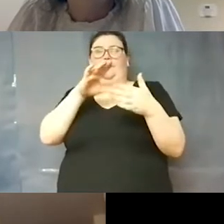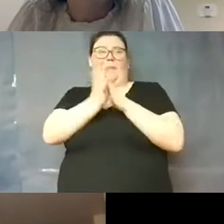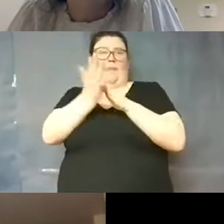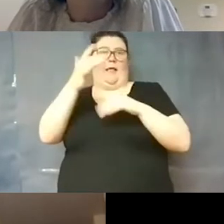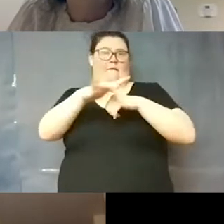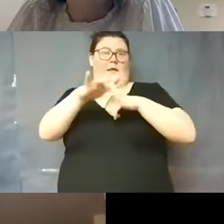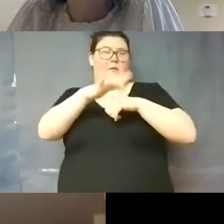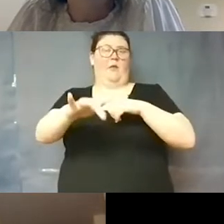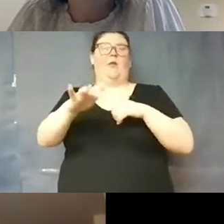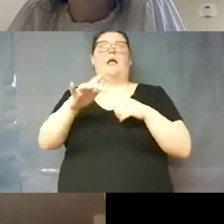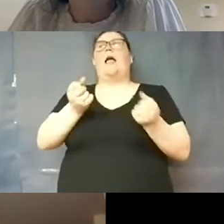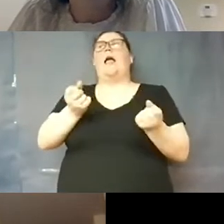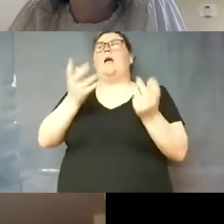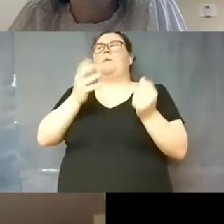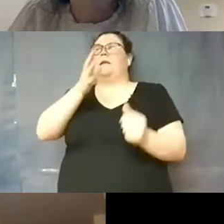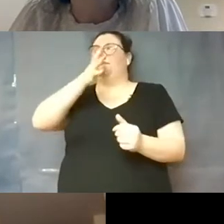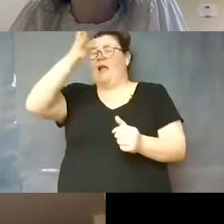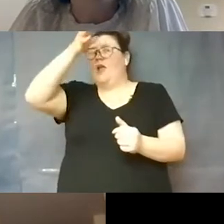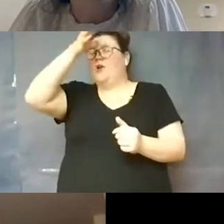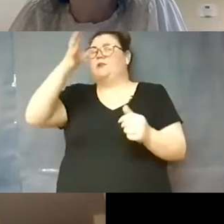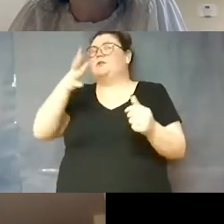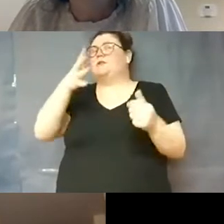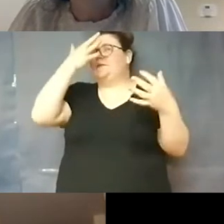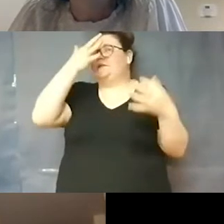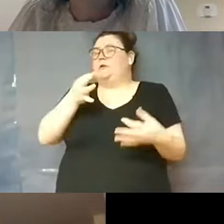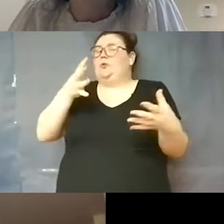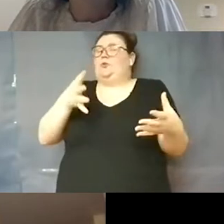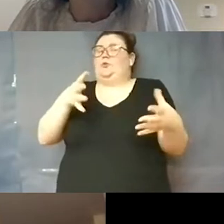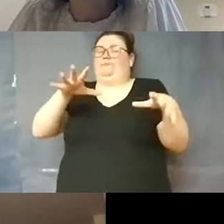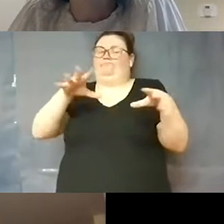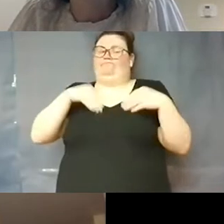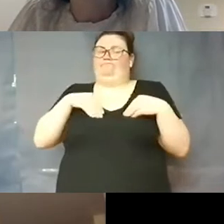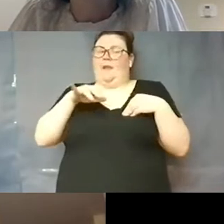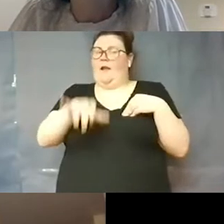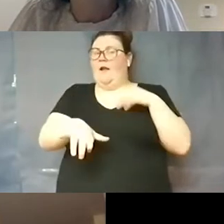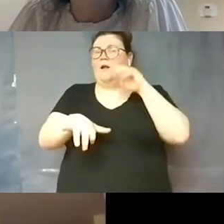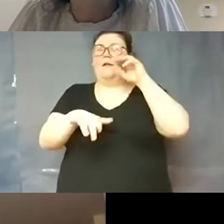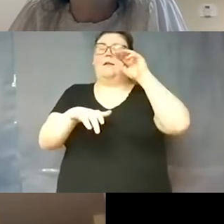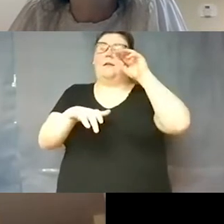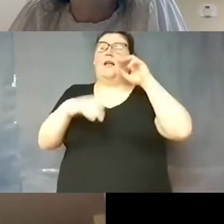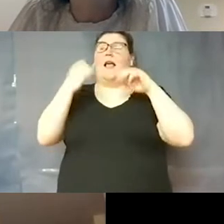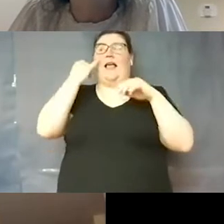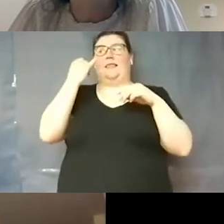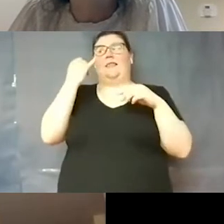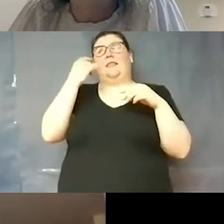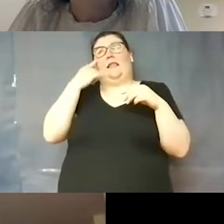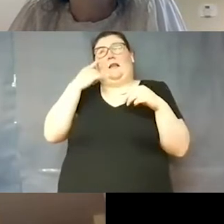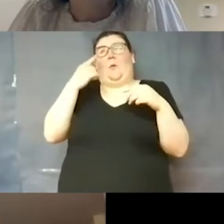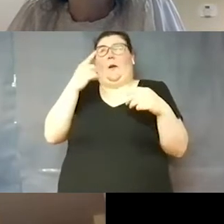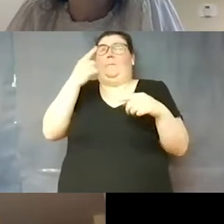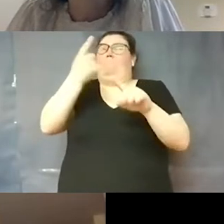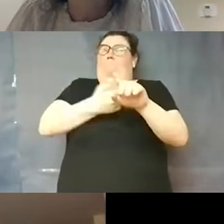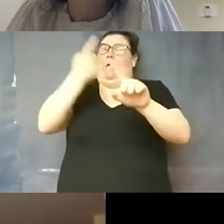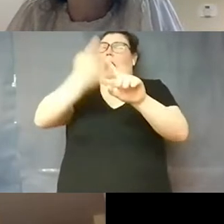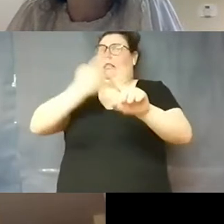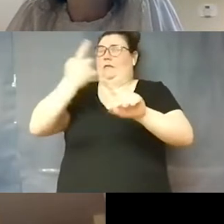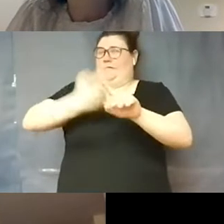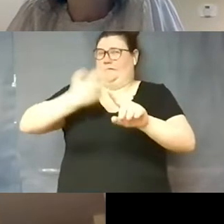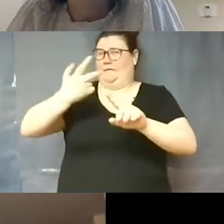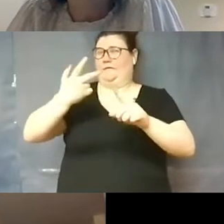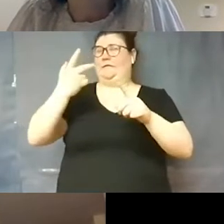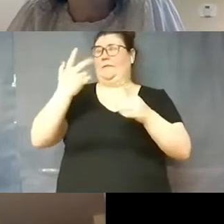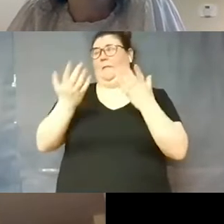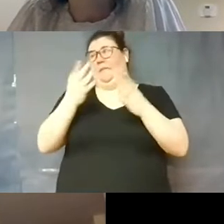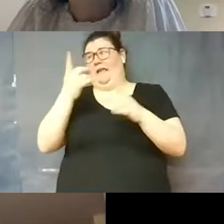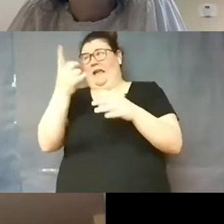parents um choose to access that but i think it would be i think we're months and months away from that so you know maybe even a year